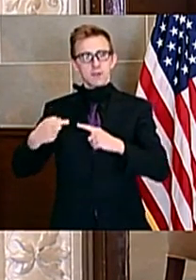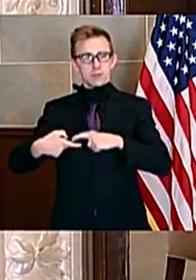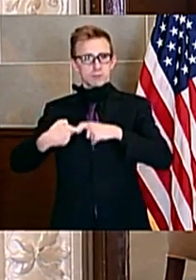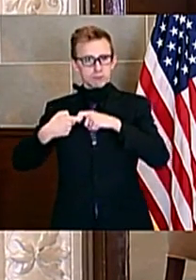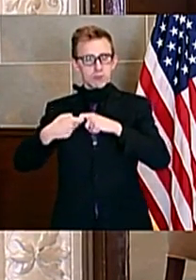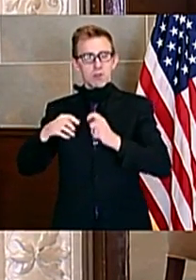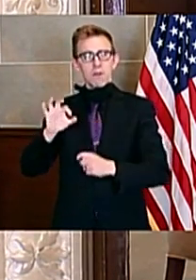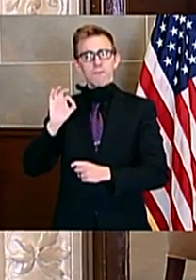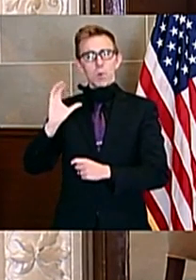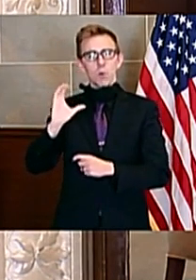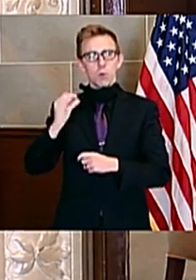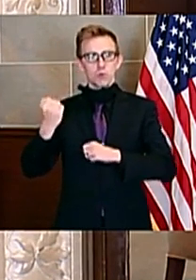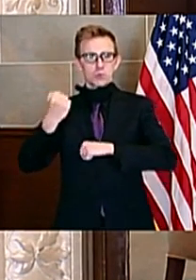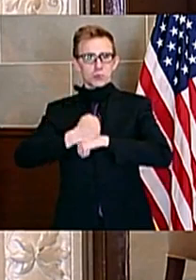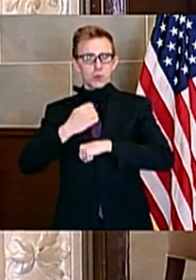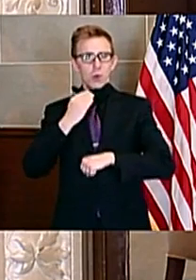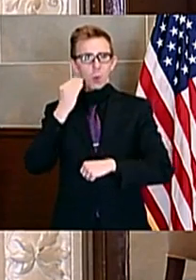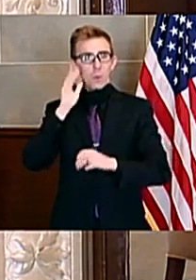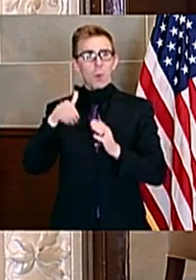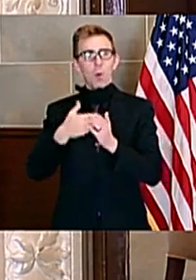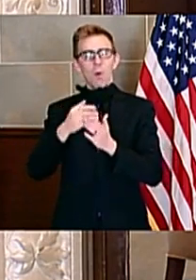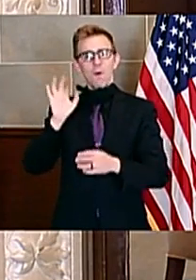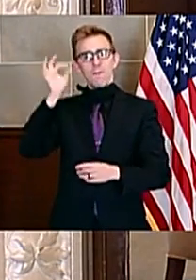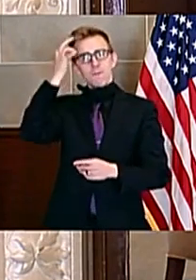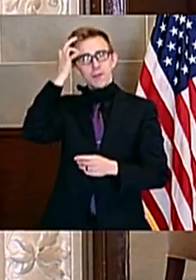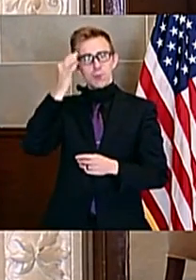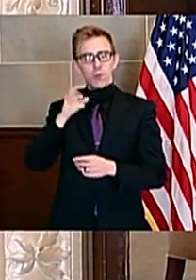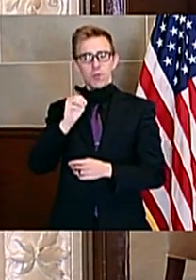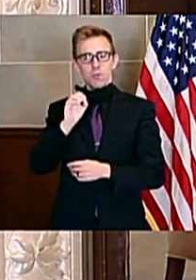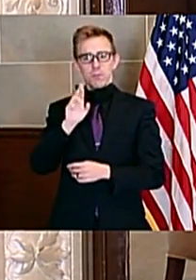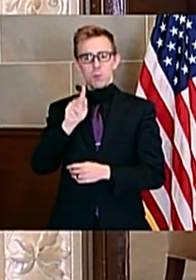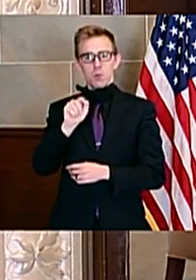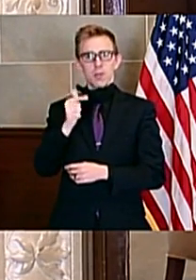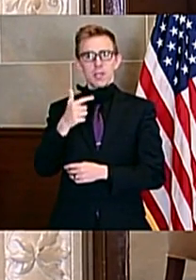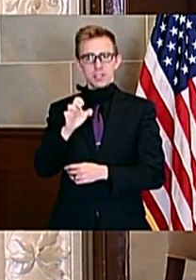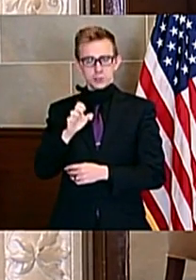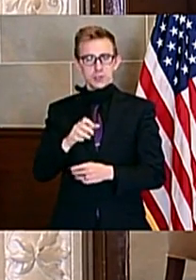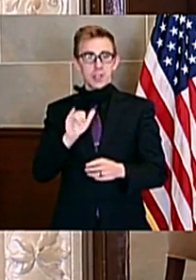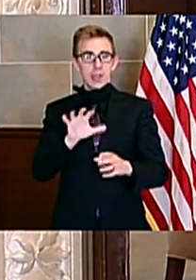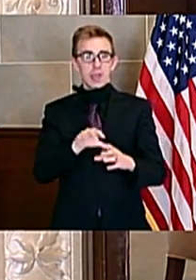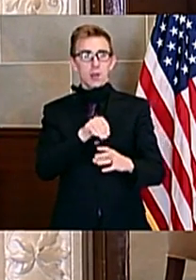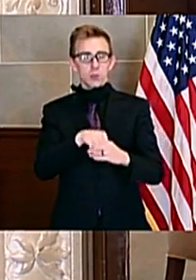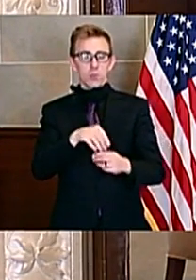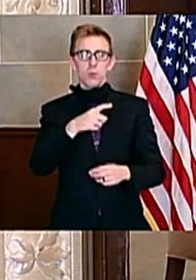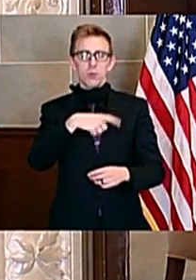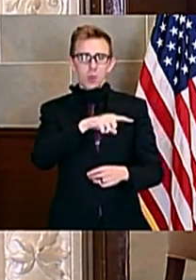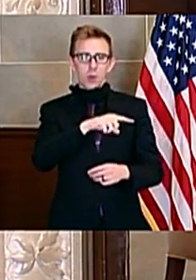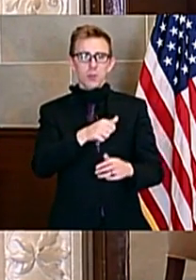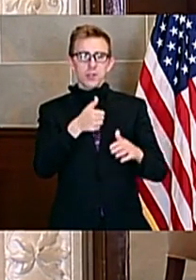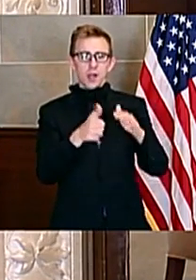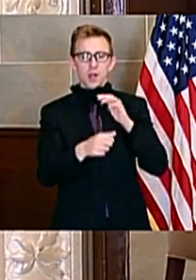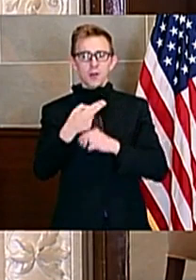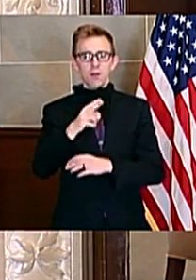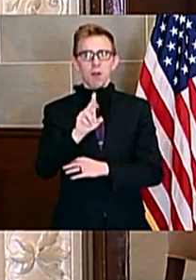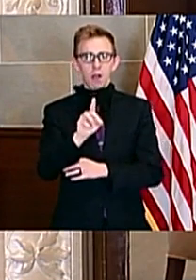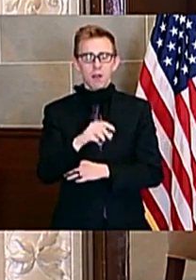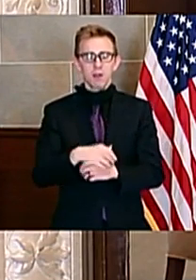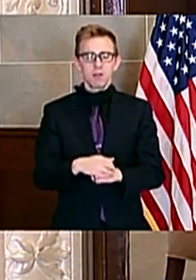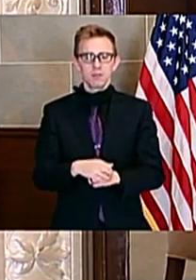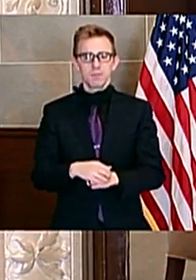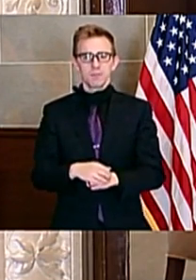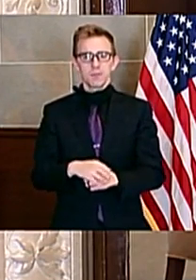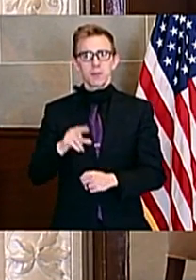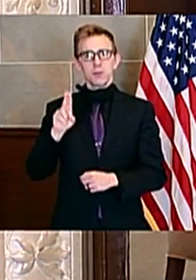foreclosures for all federal-backed mortgages, including those covered by HUD, the U.S.